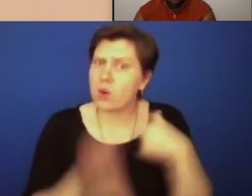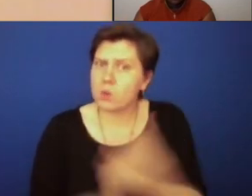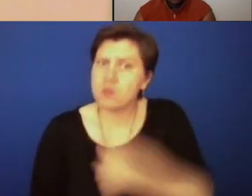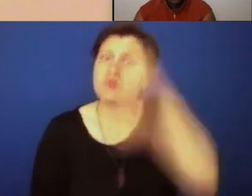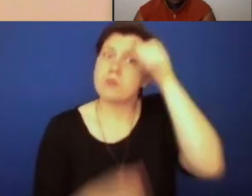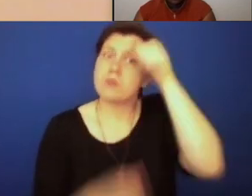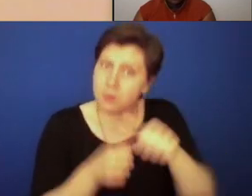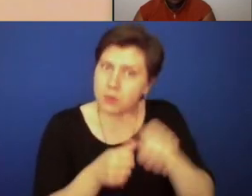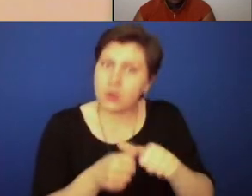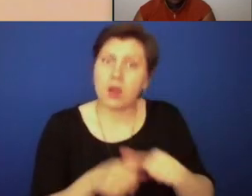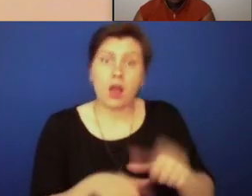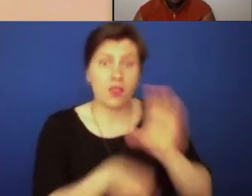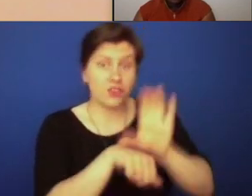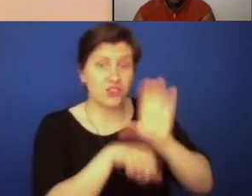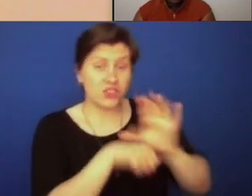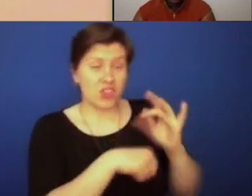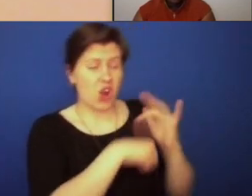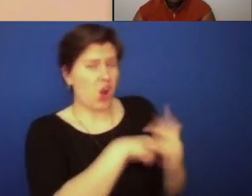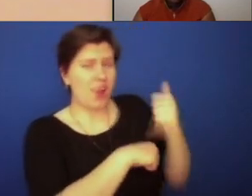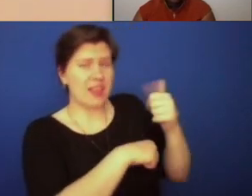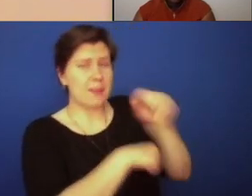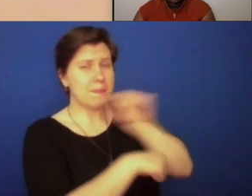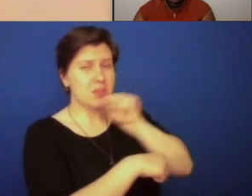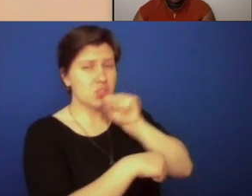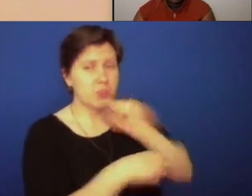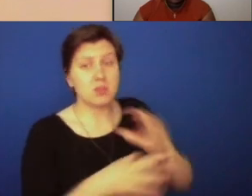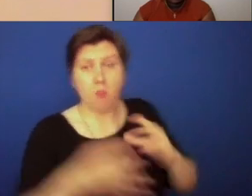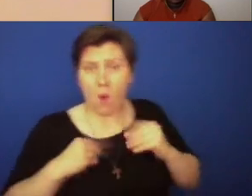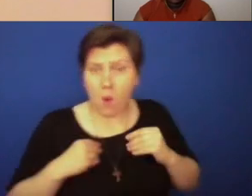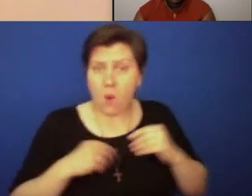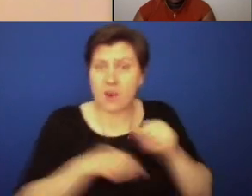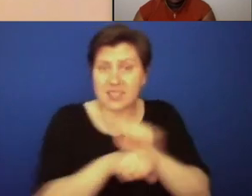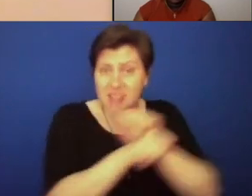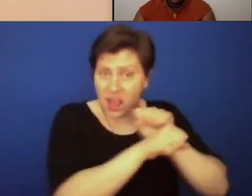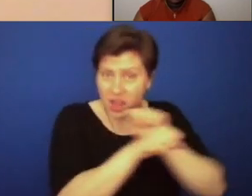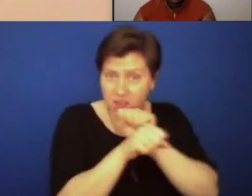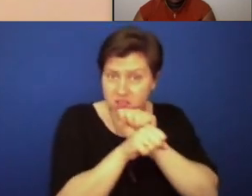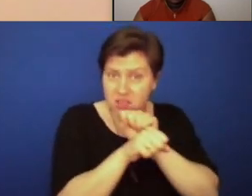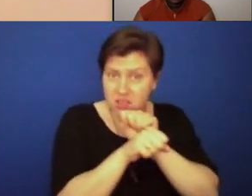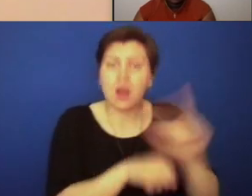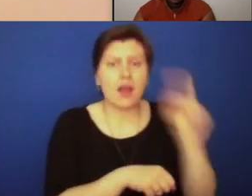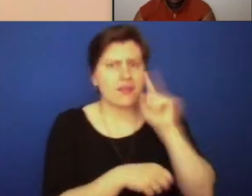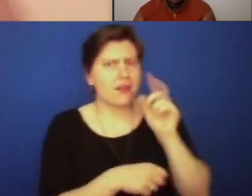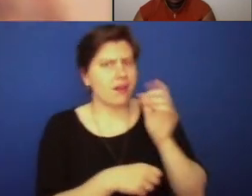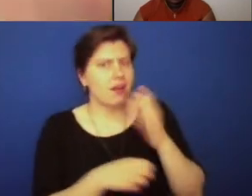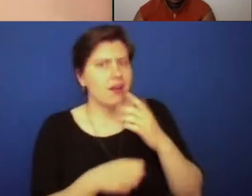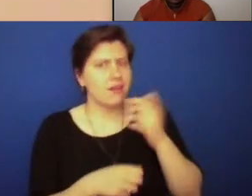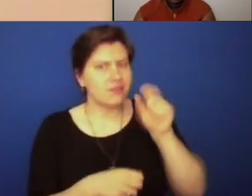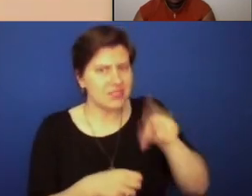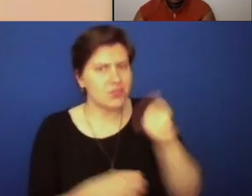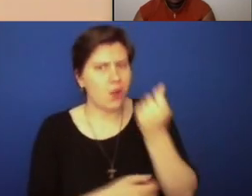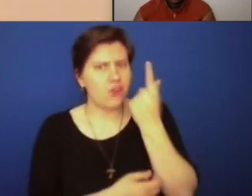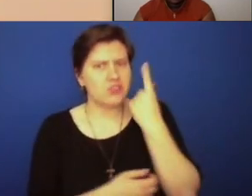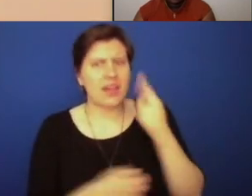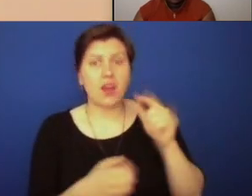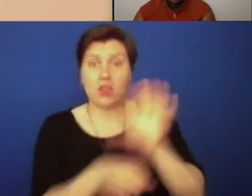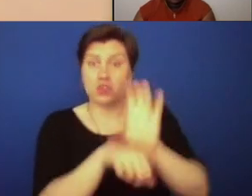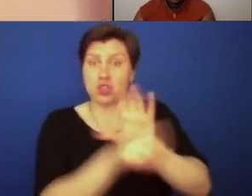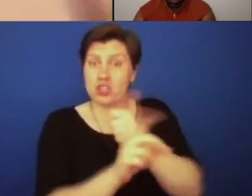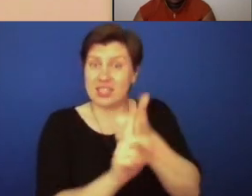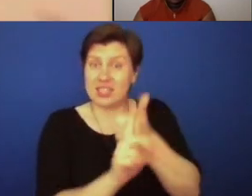that the church's earliest bishops were slaveholders, and we must also understand that the church itself, while battling anti